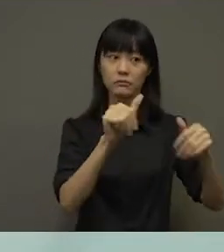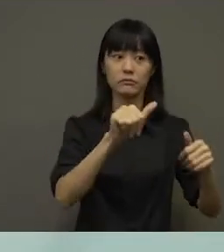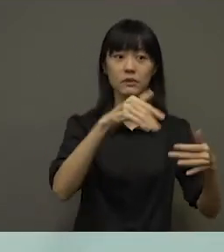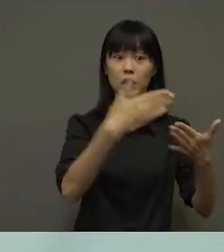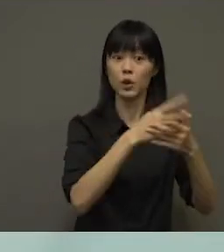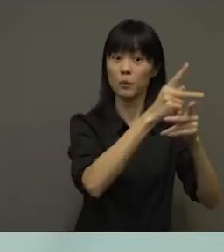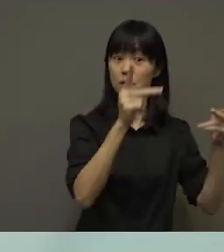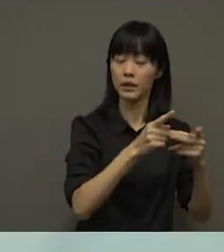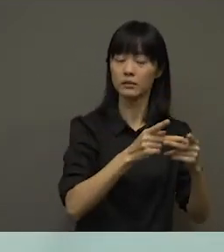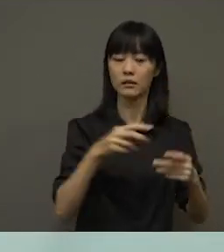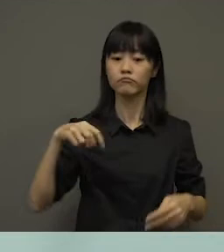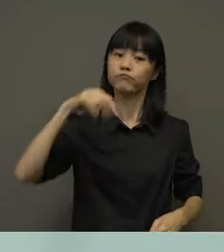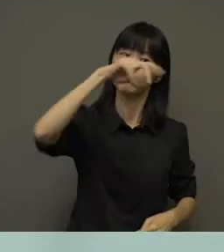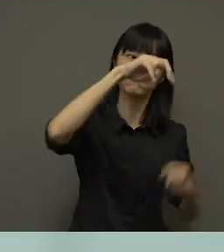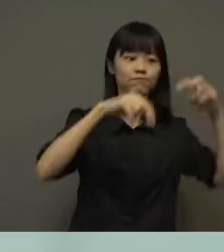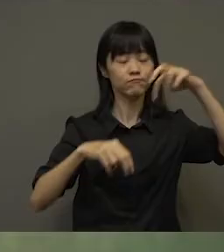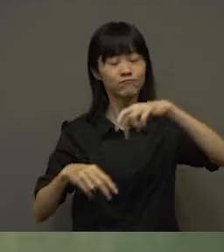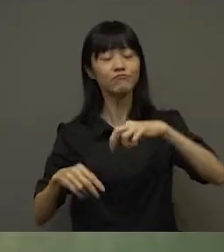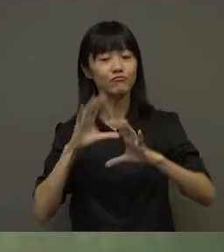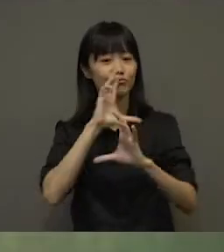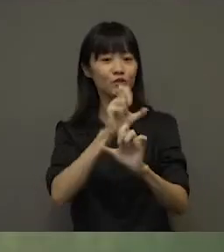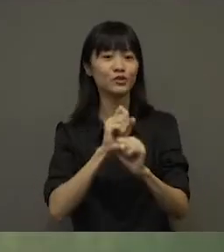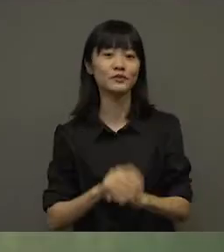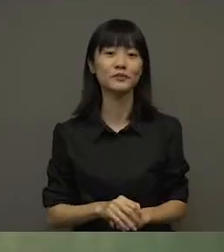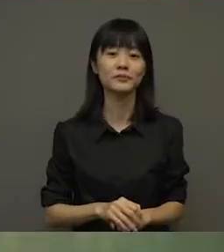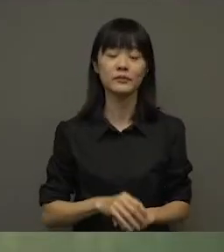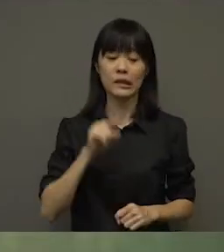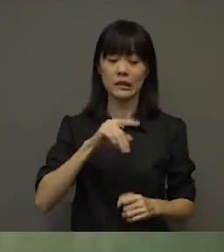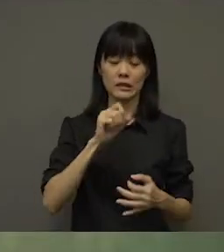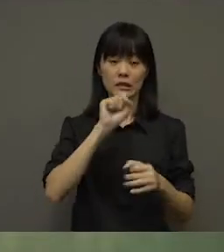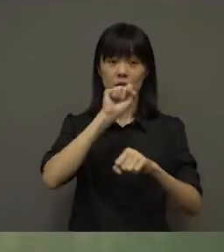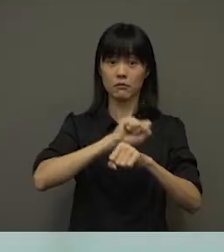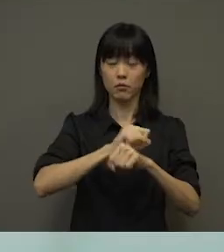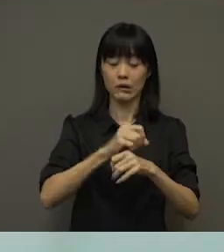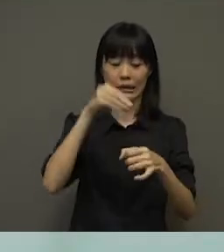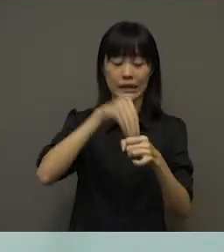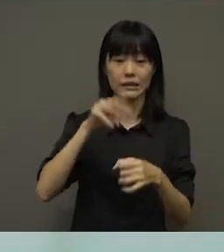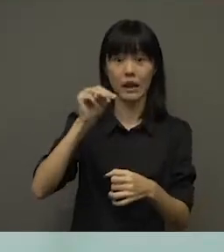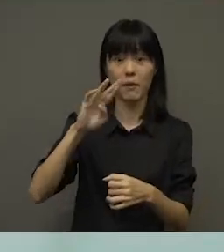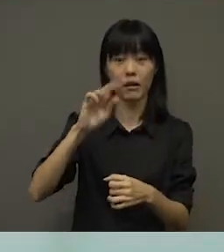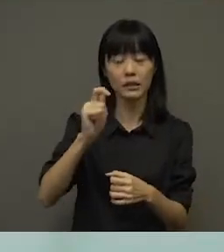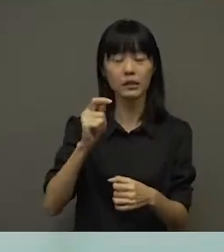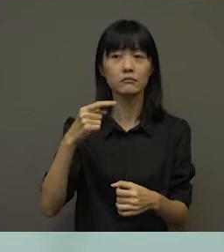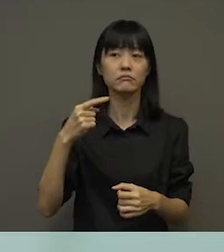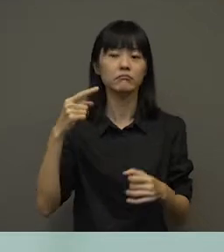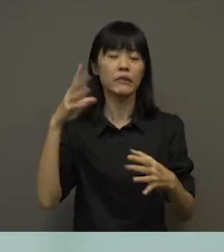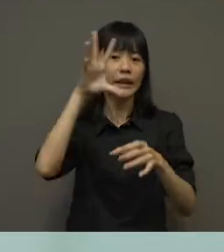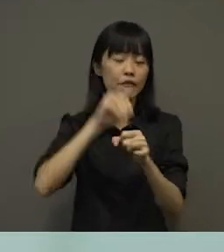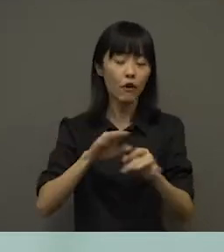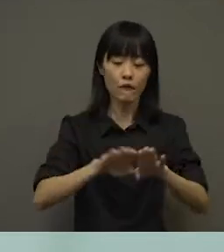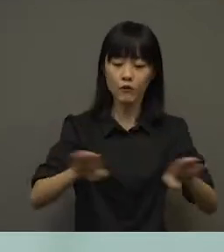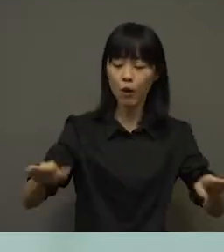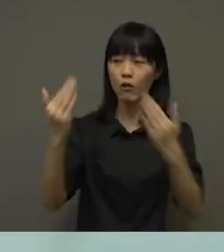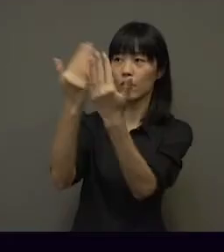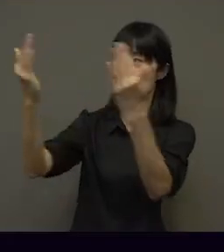to another and it's about ascending and descending. Since this work is within a cabin of the train, it involves the